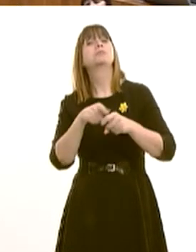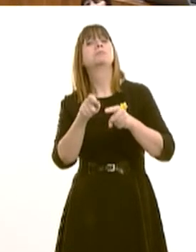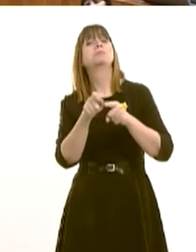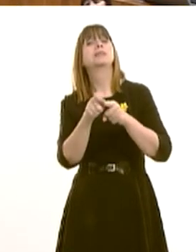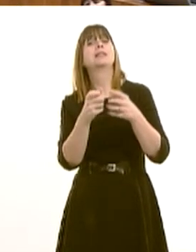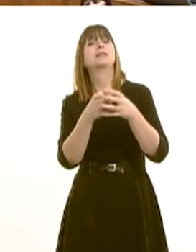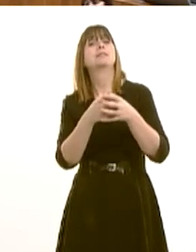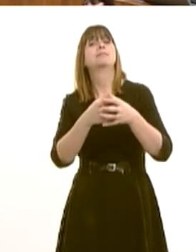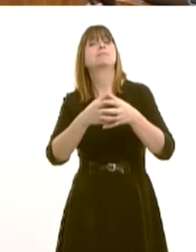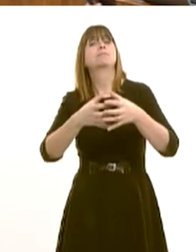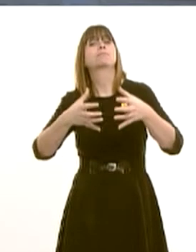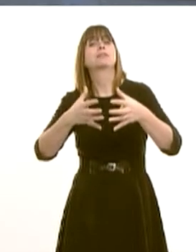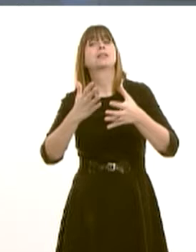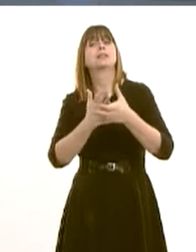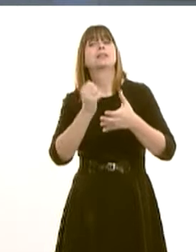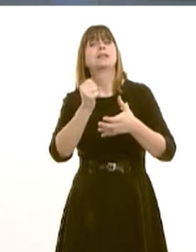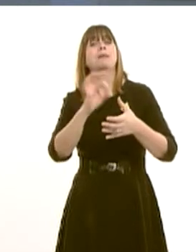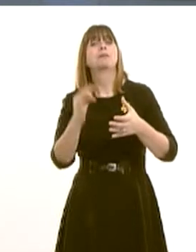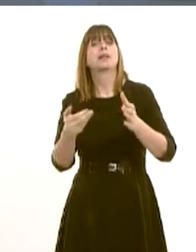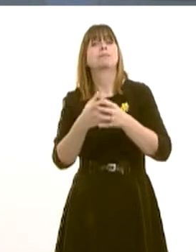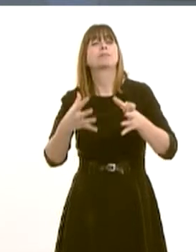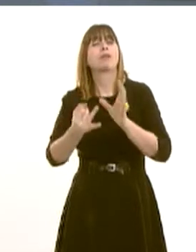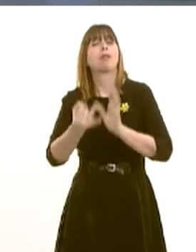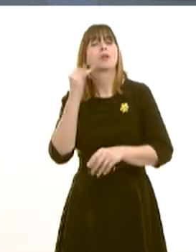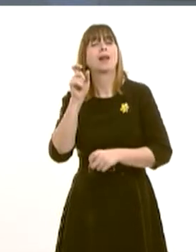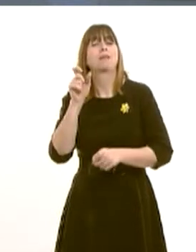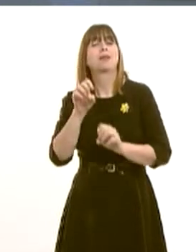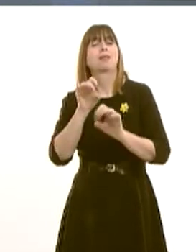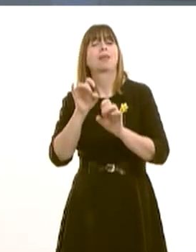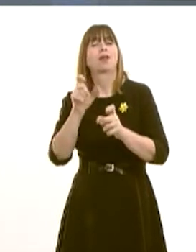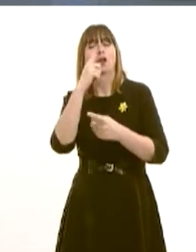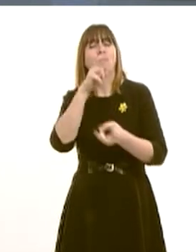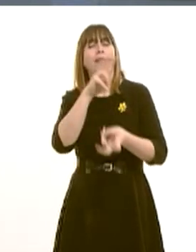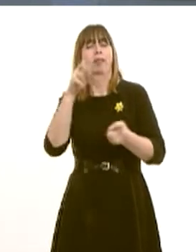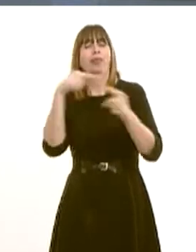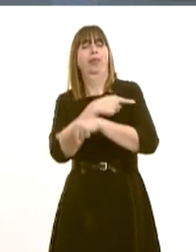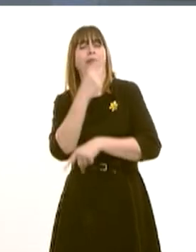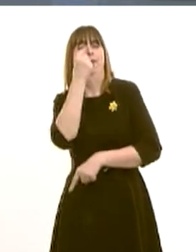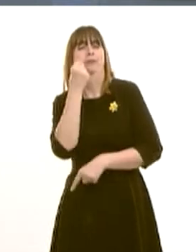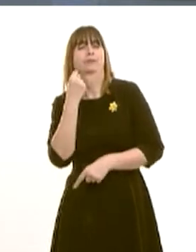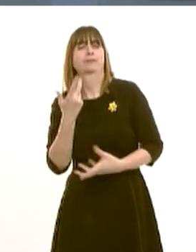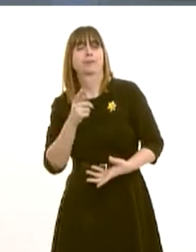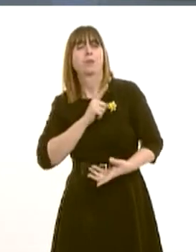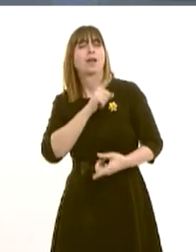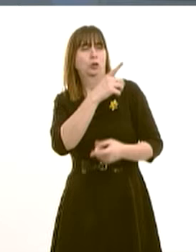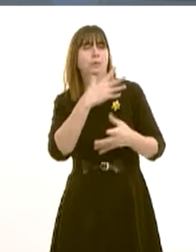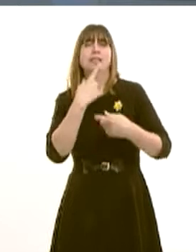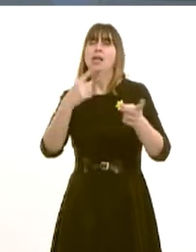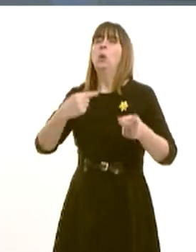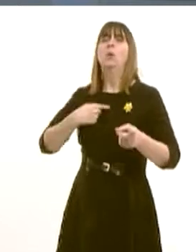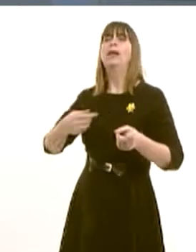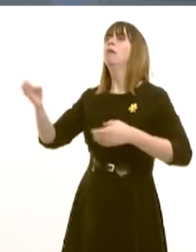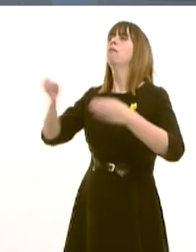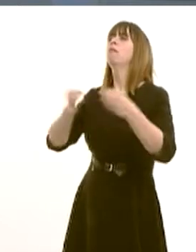is 10%. I think maybe the answers that you gave last week could have been misunderstood by people when you said that you'd recruited